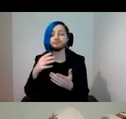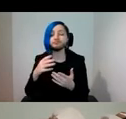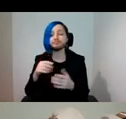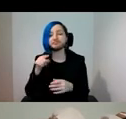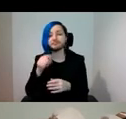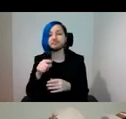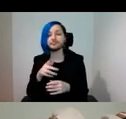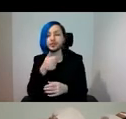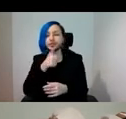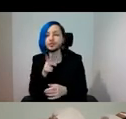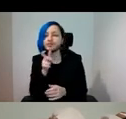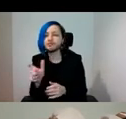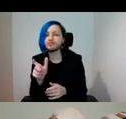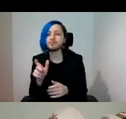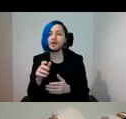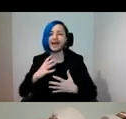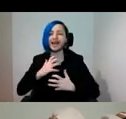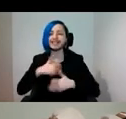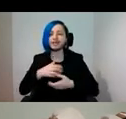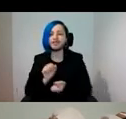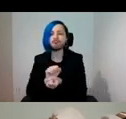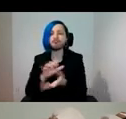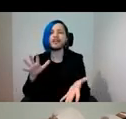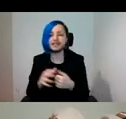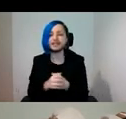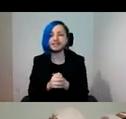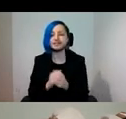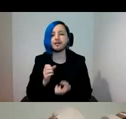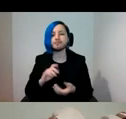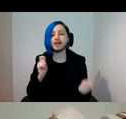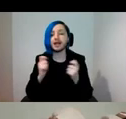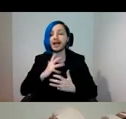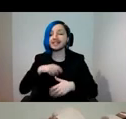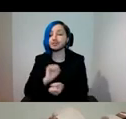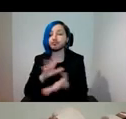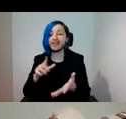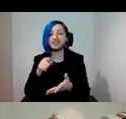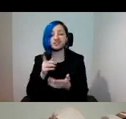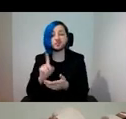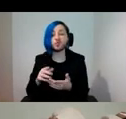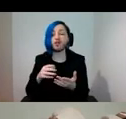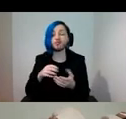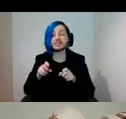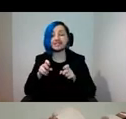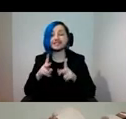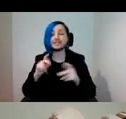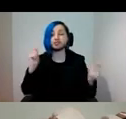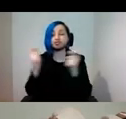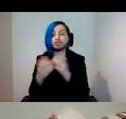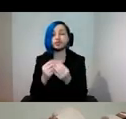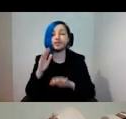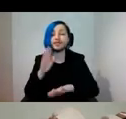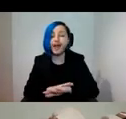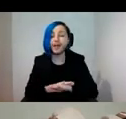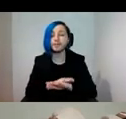seen as a generative stage in which ecosystems are understood as systems that change over time, with phases of